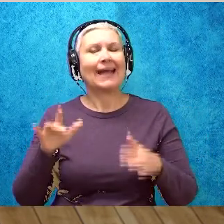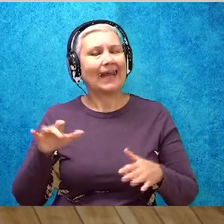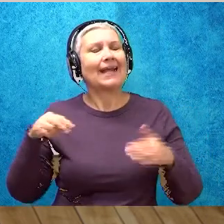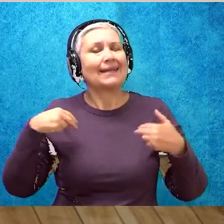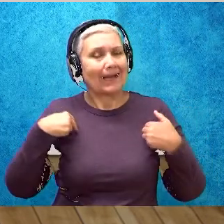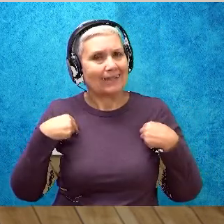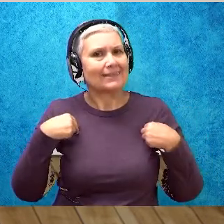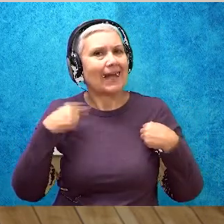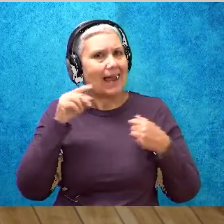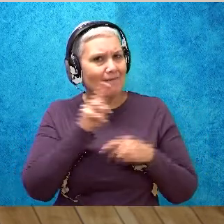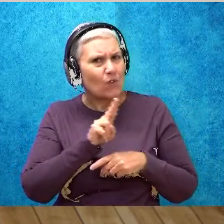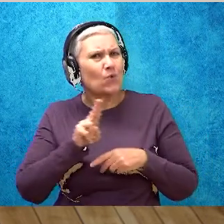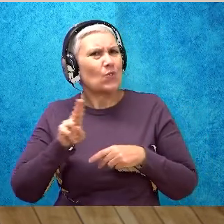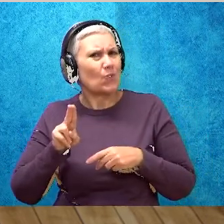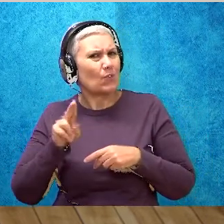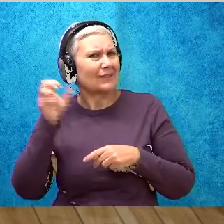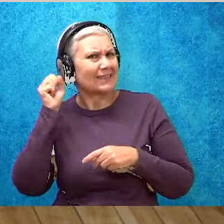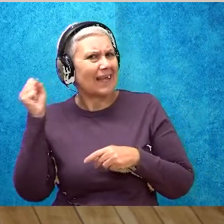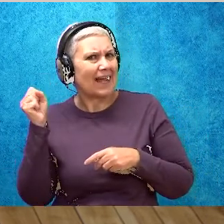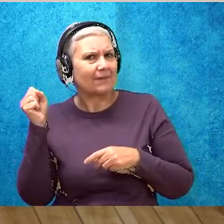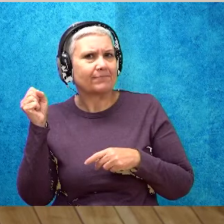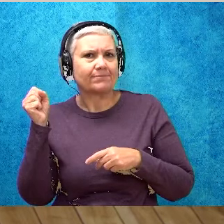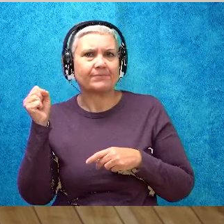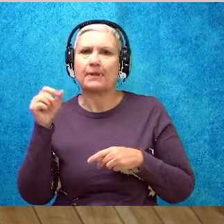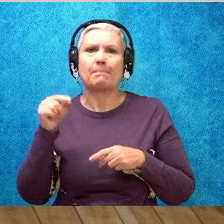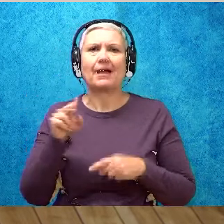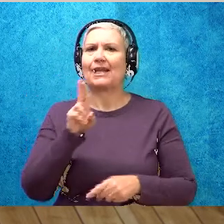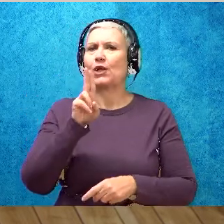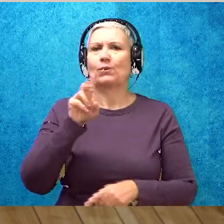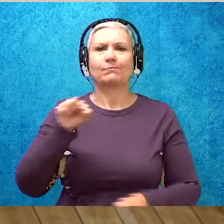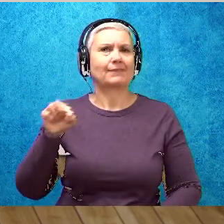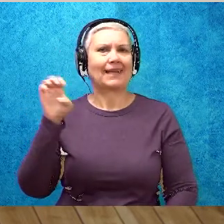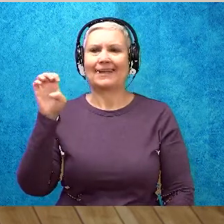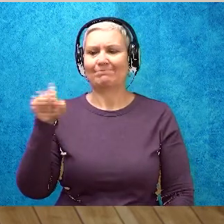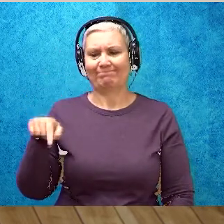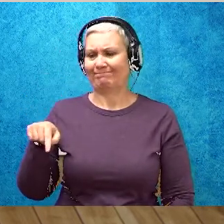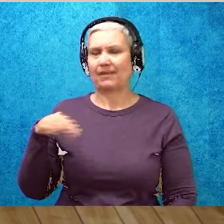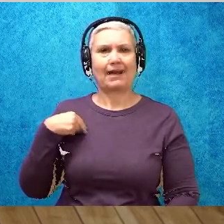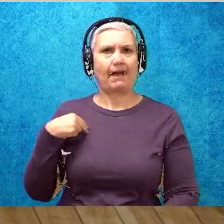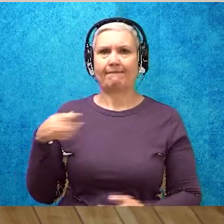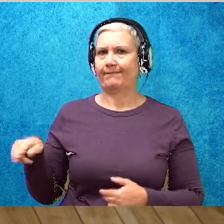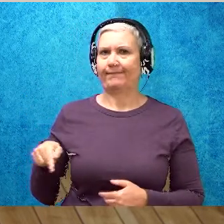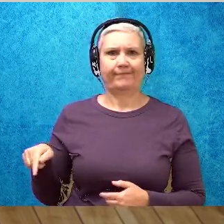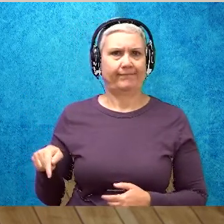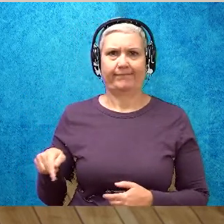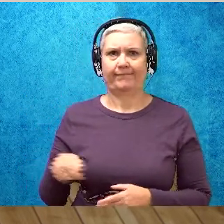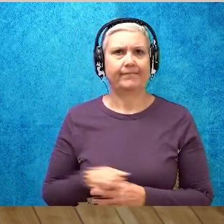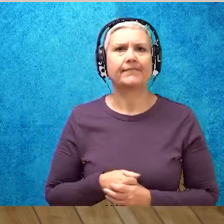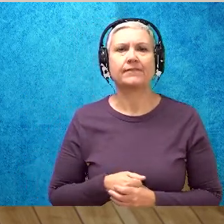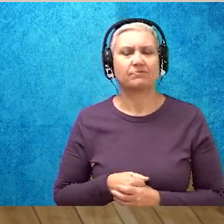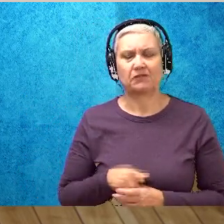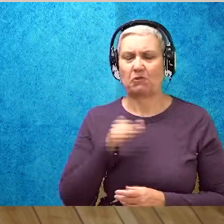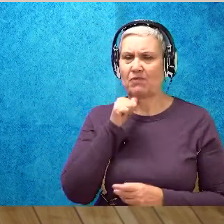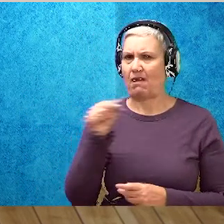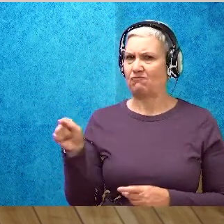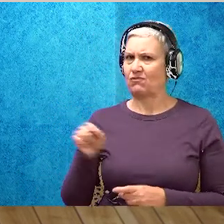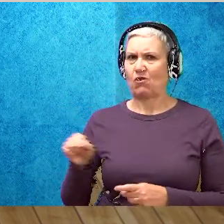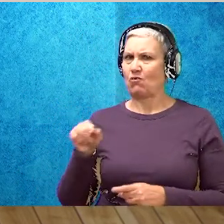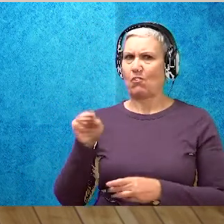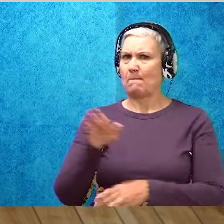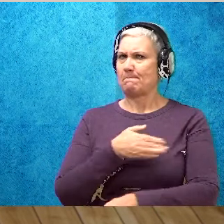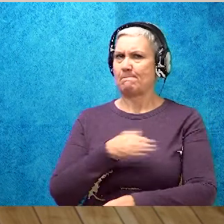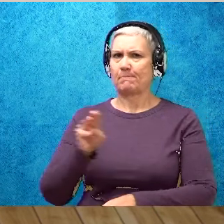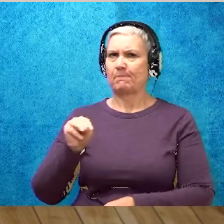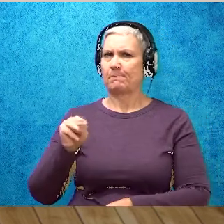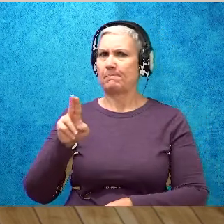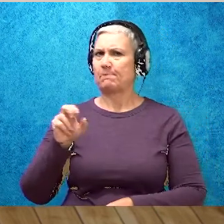have the long U, it's not our new U blank E spelling that we learned today. So I won't circle that one. So